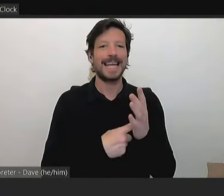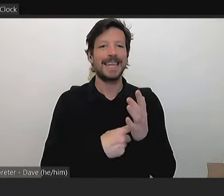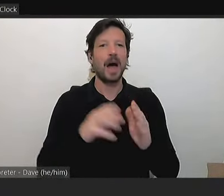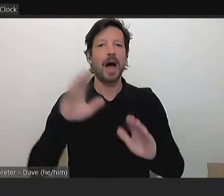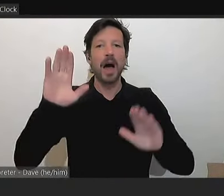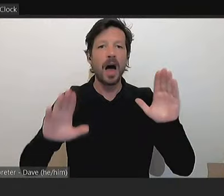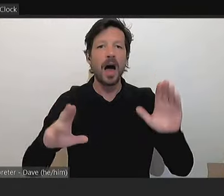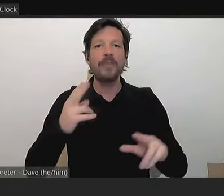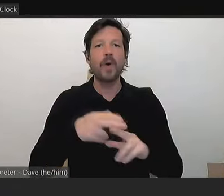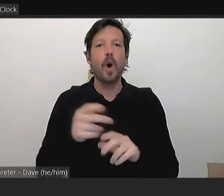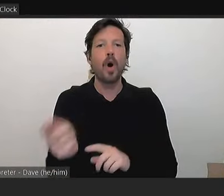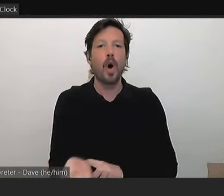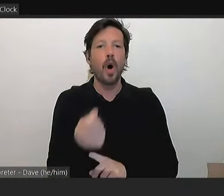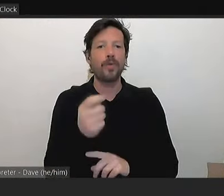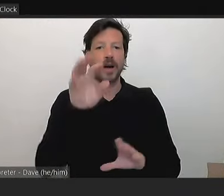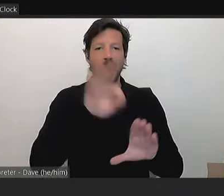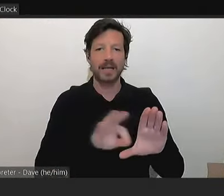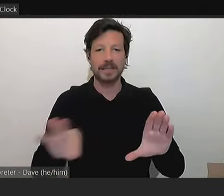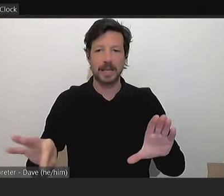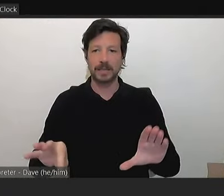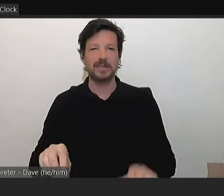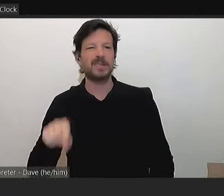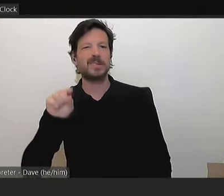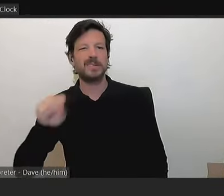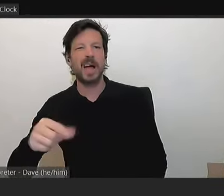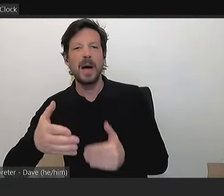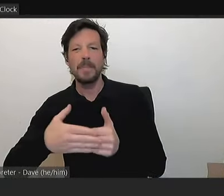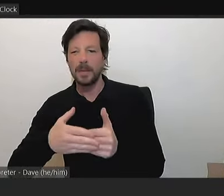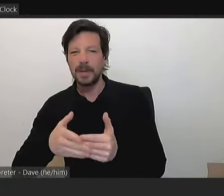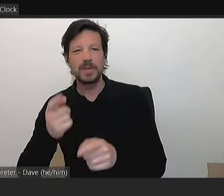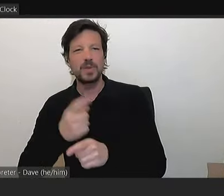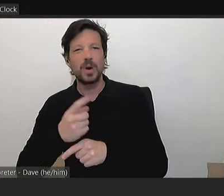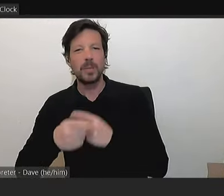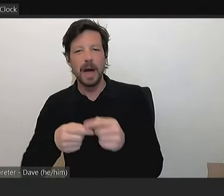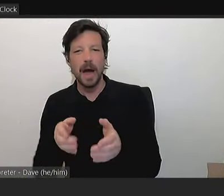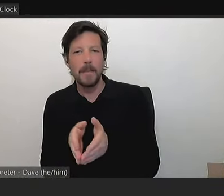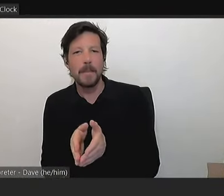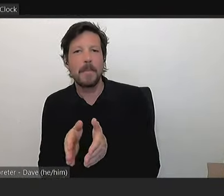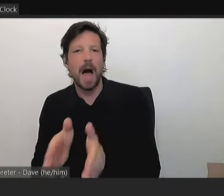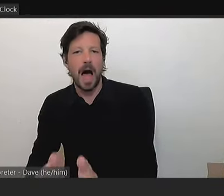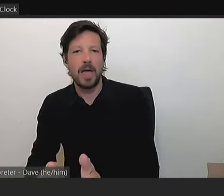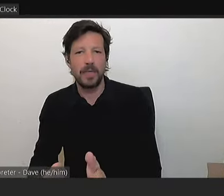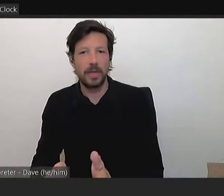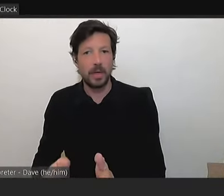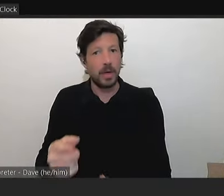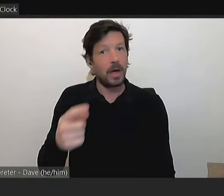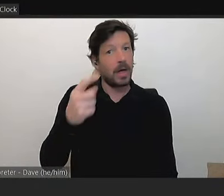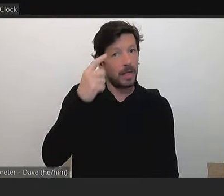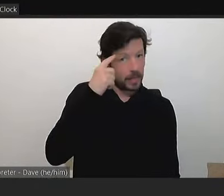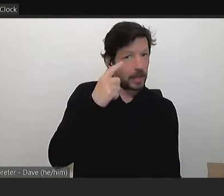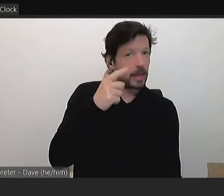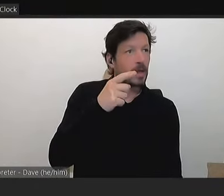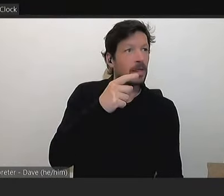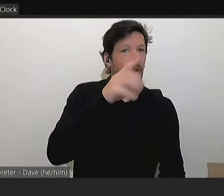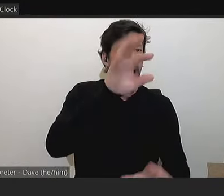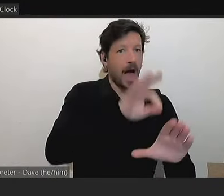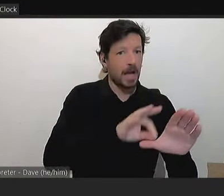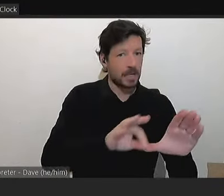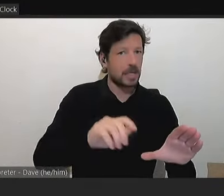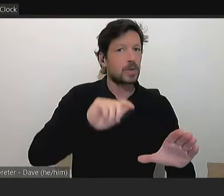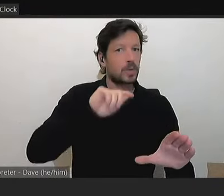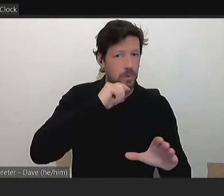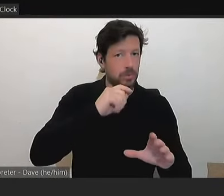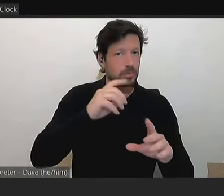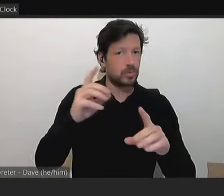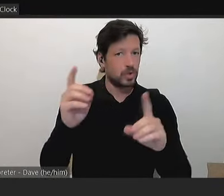particular amendment looks at, um, a path which I believe a golf architect will also be designing, uh, we'll also be looking